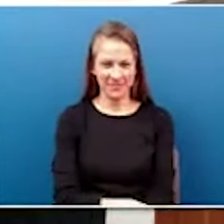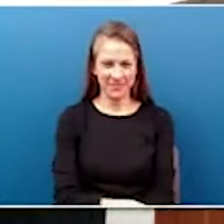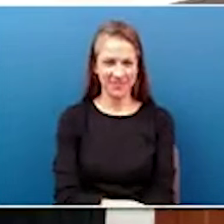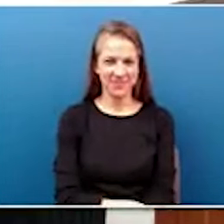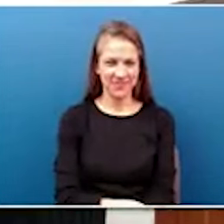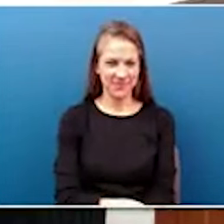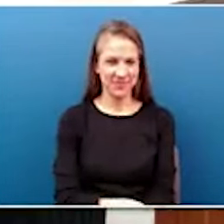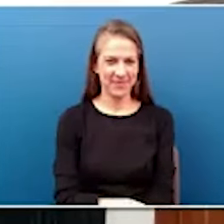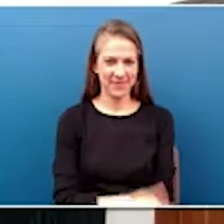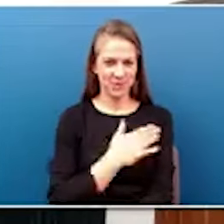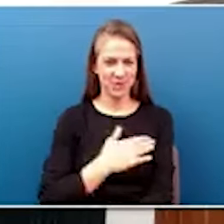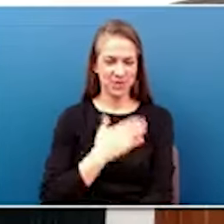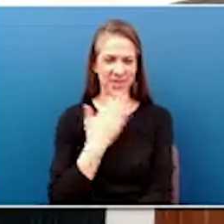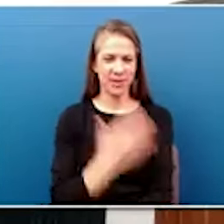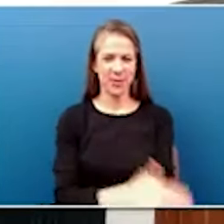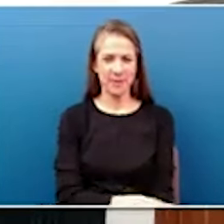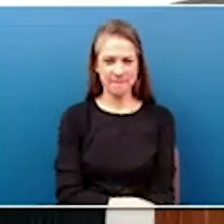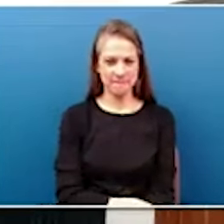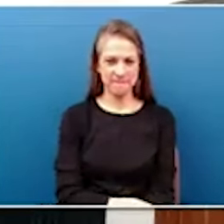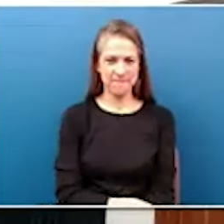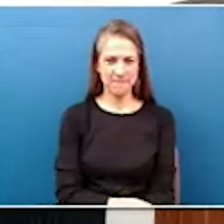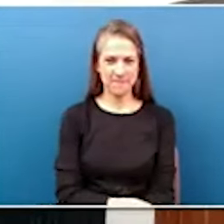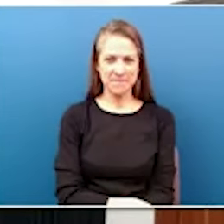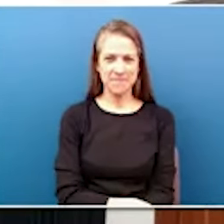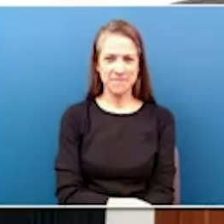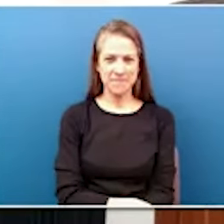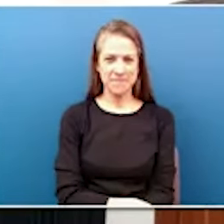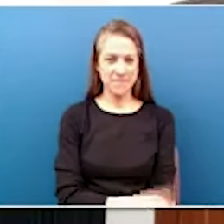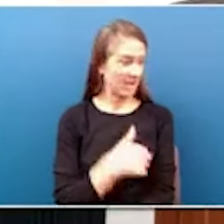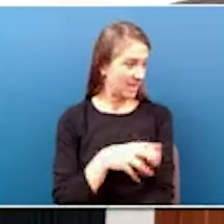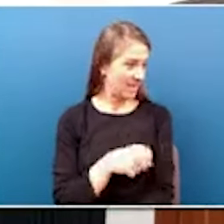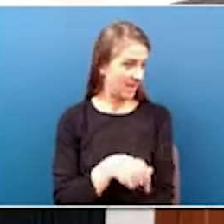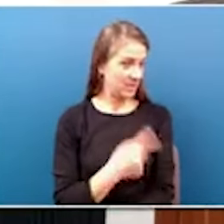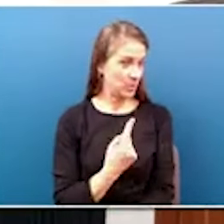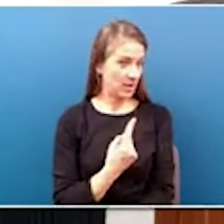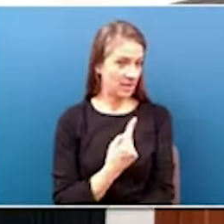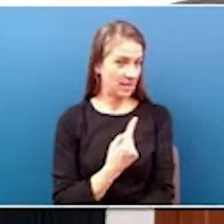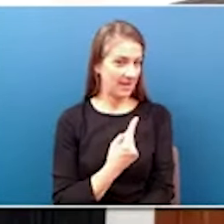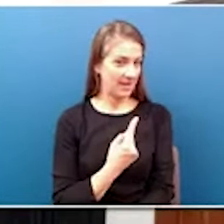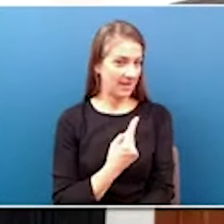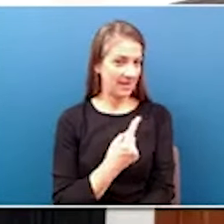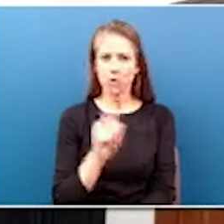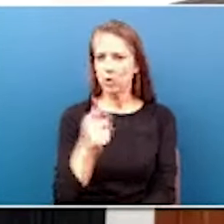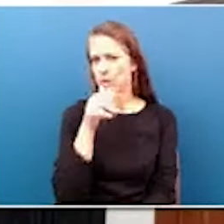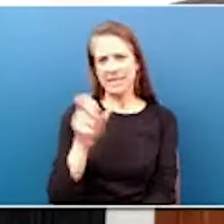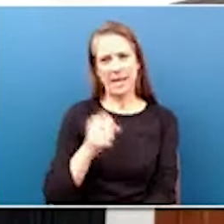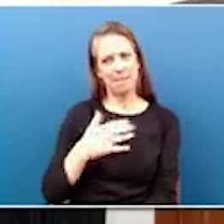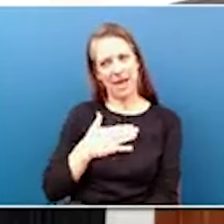Appreciate it. Do I take this one? Just don't take my notes.